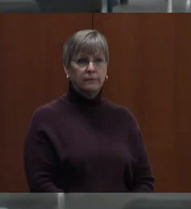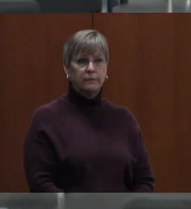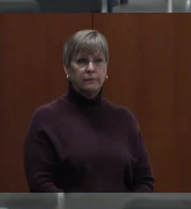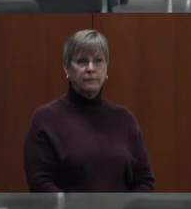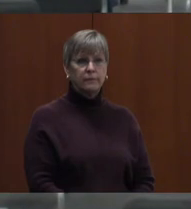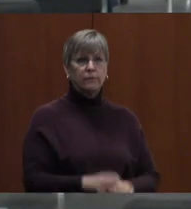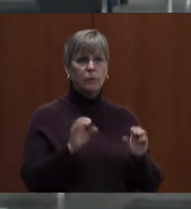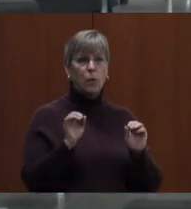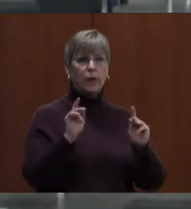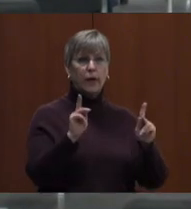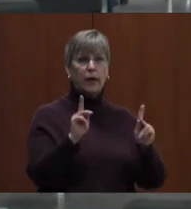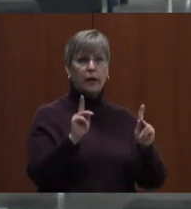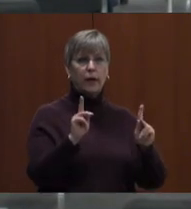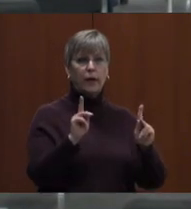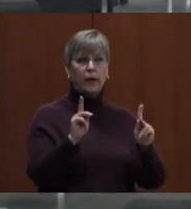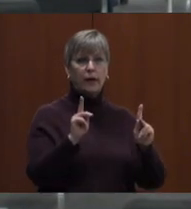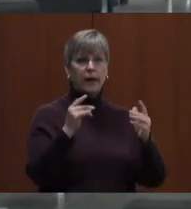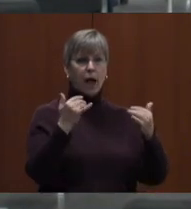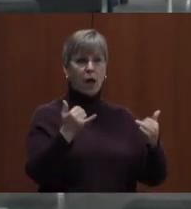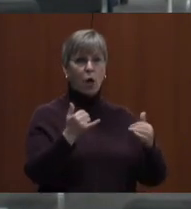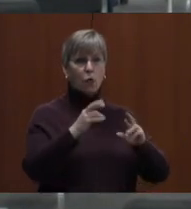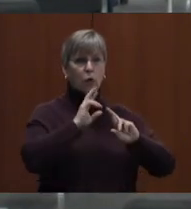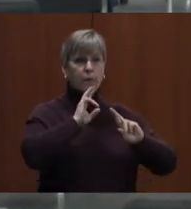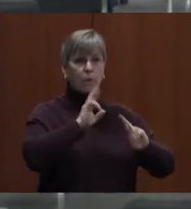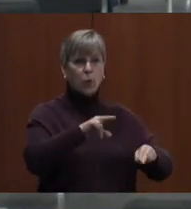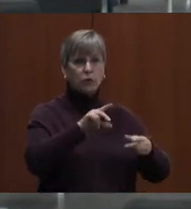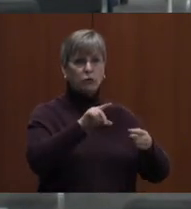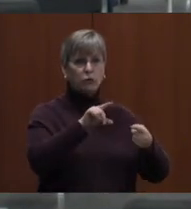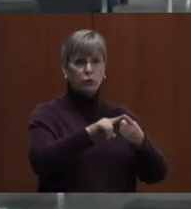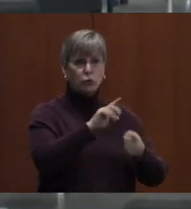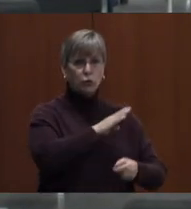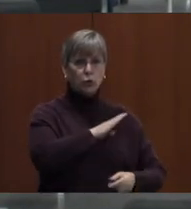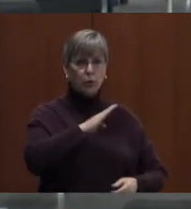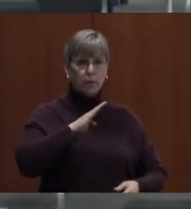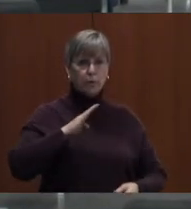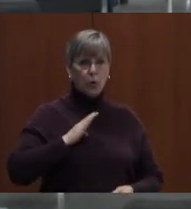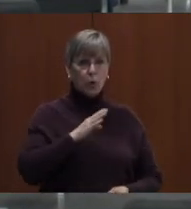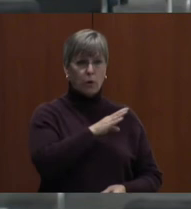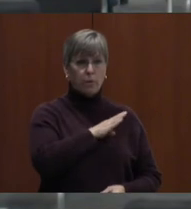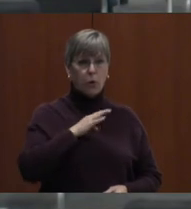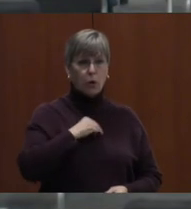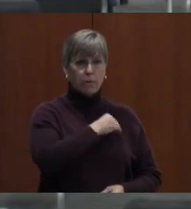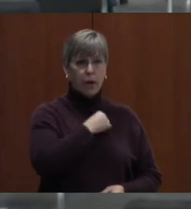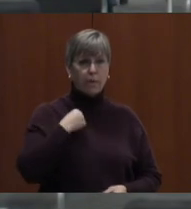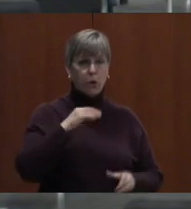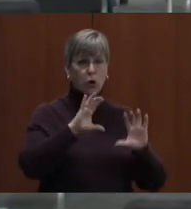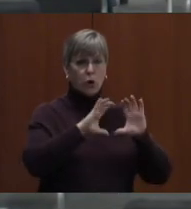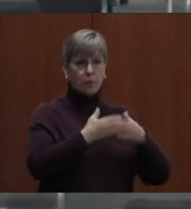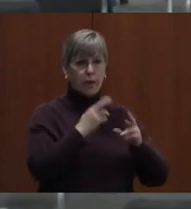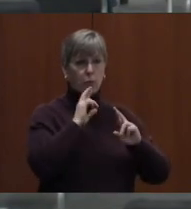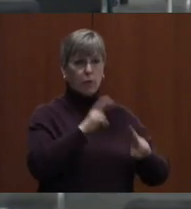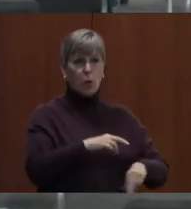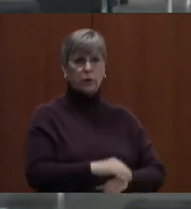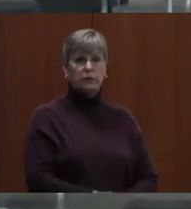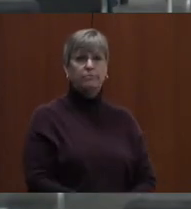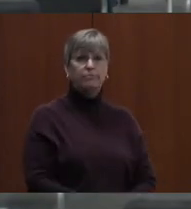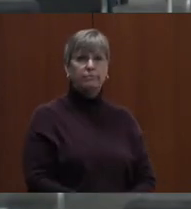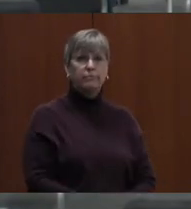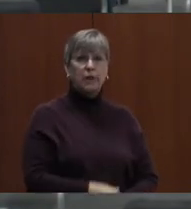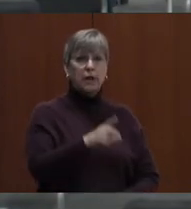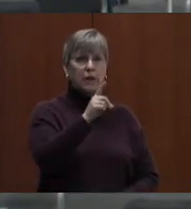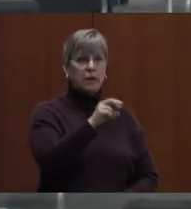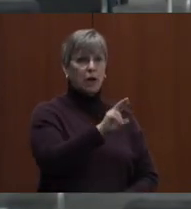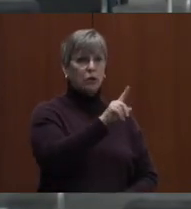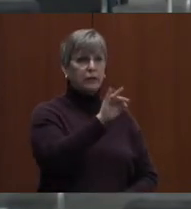Okay. We are up to reports to the board, board member committee reports. Dr.